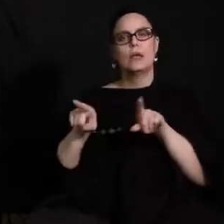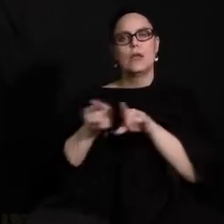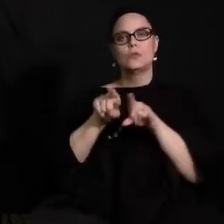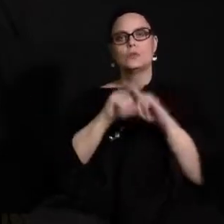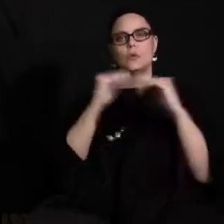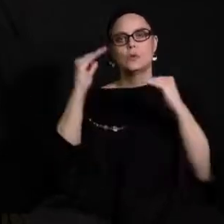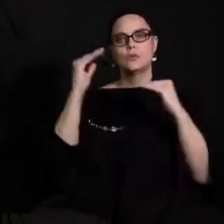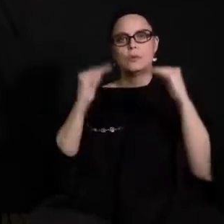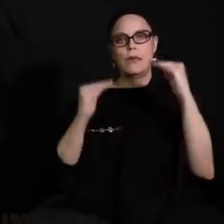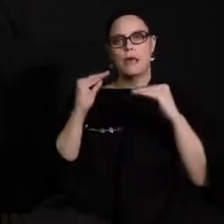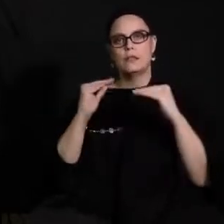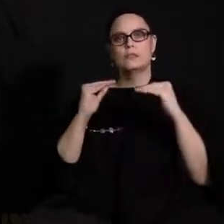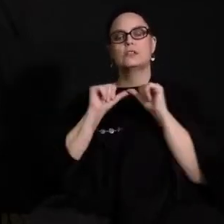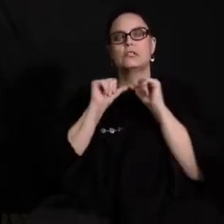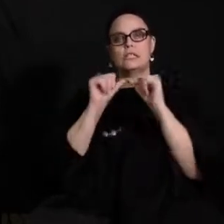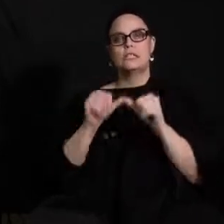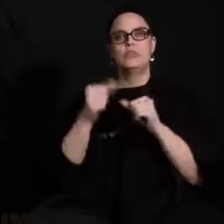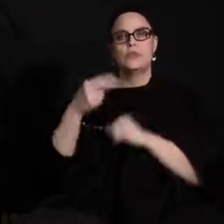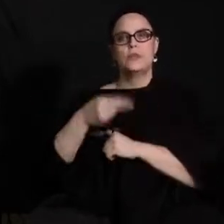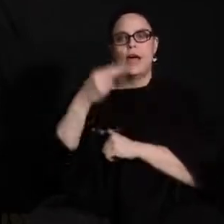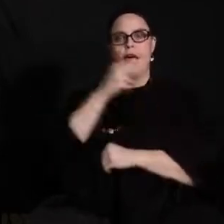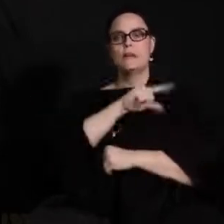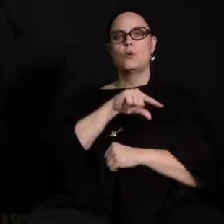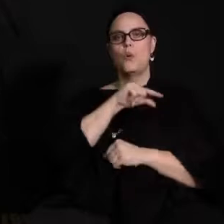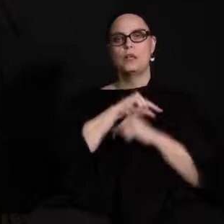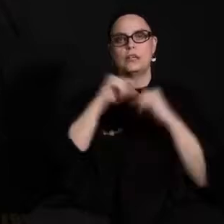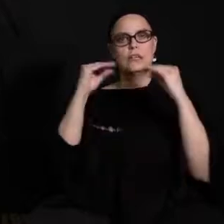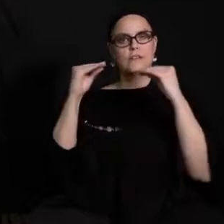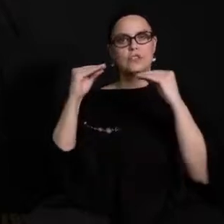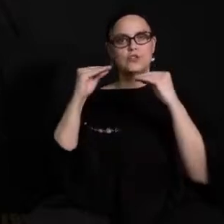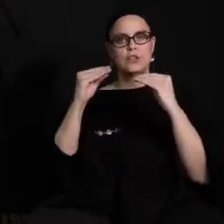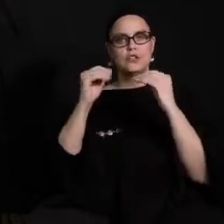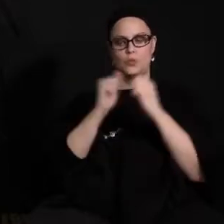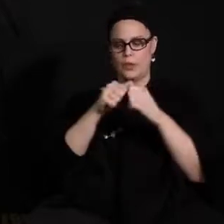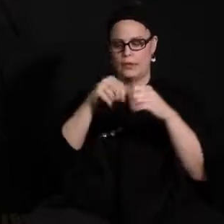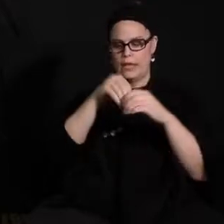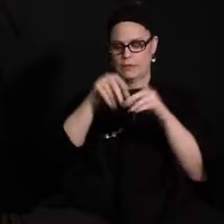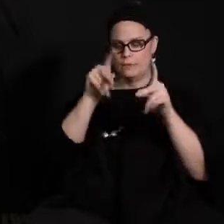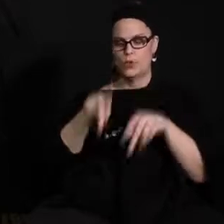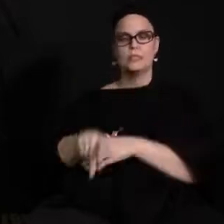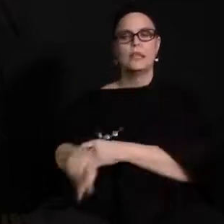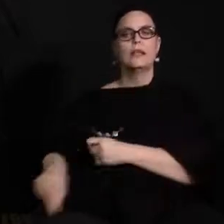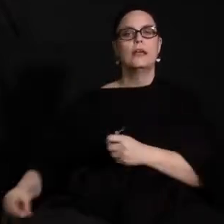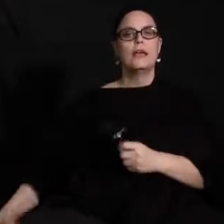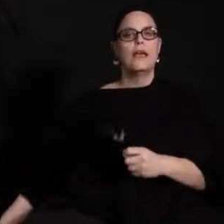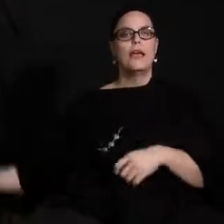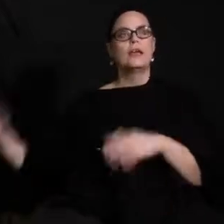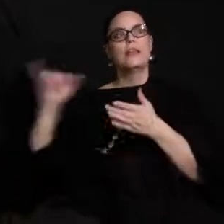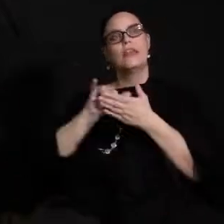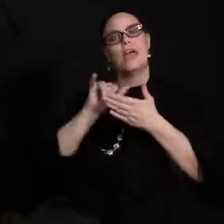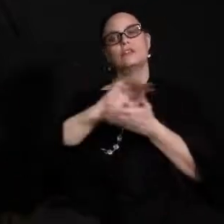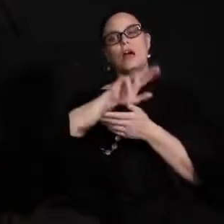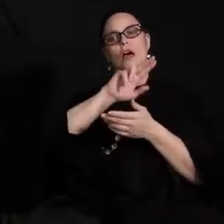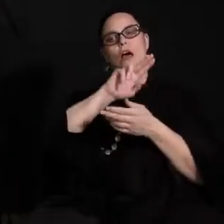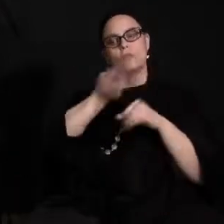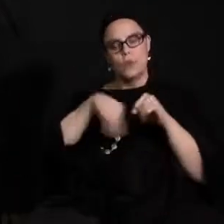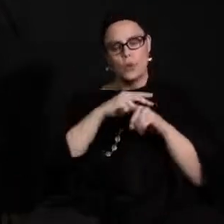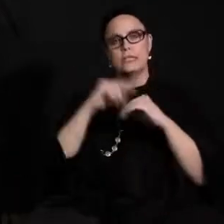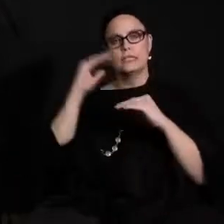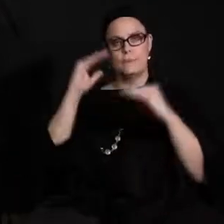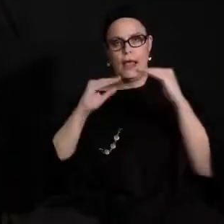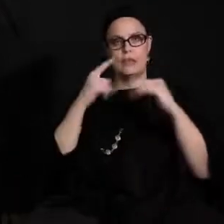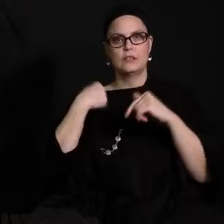do we continue with the high quality of instruction that we want with in-person. So that of course is going to be a balance that we will work through as we